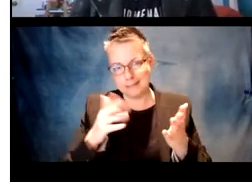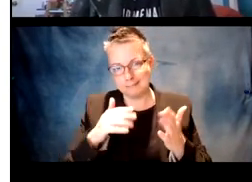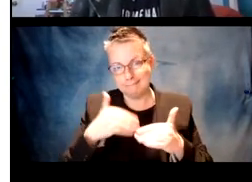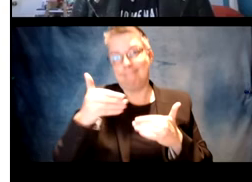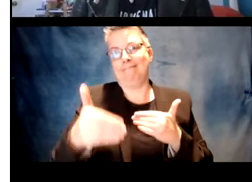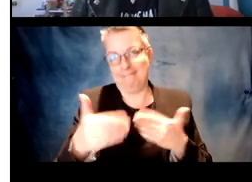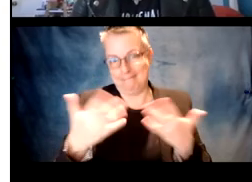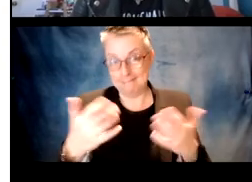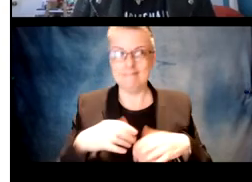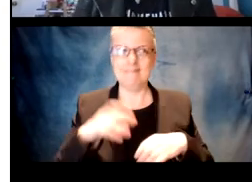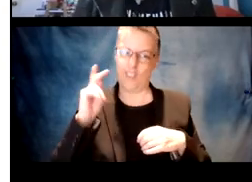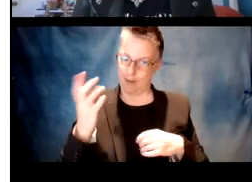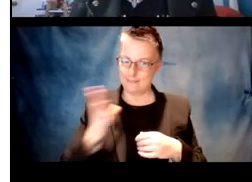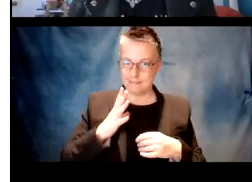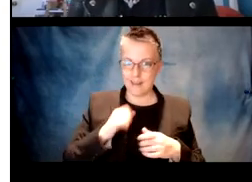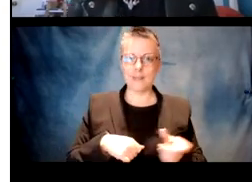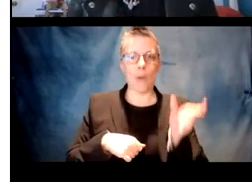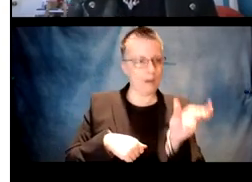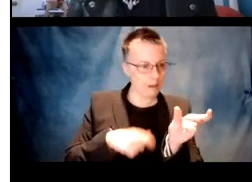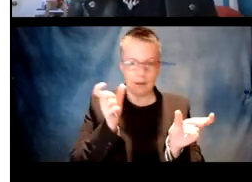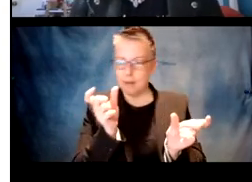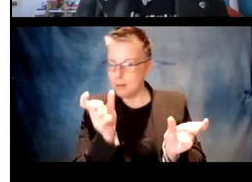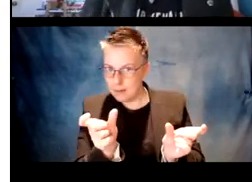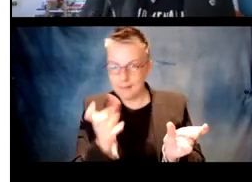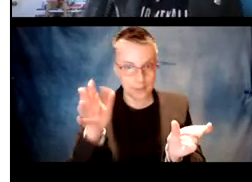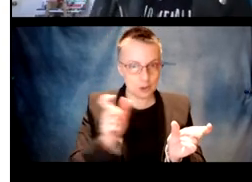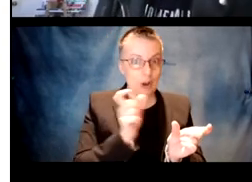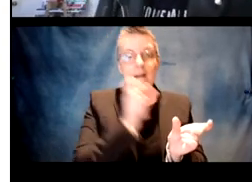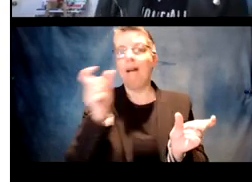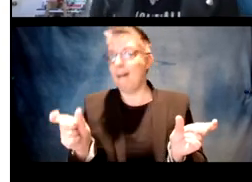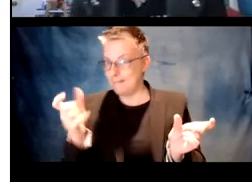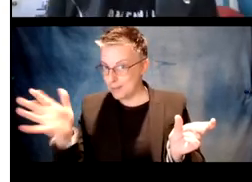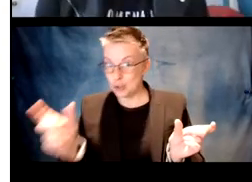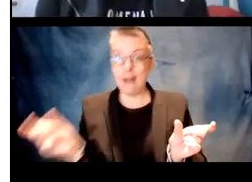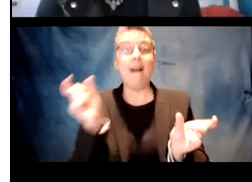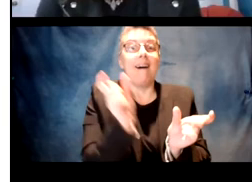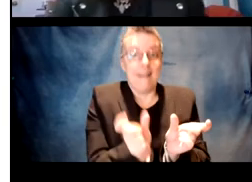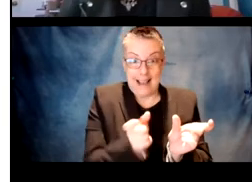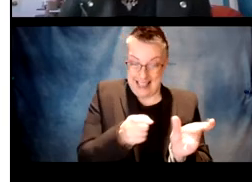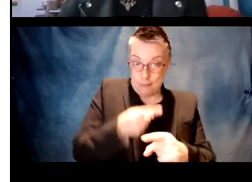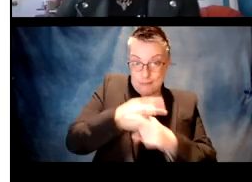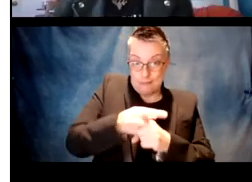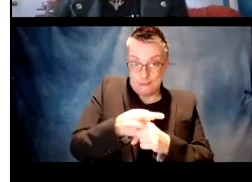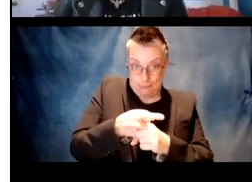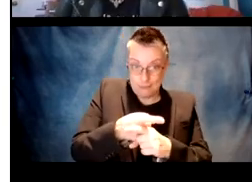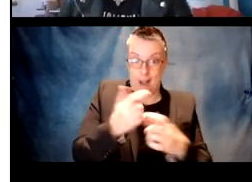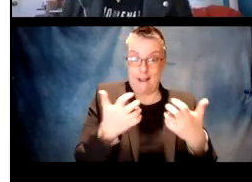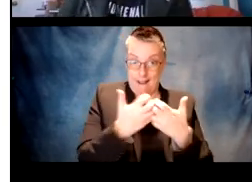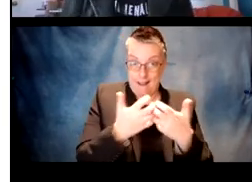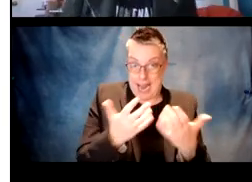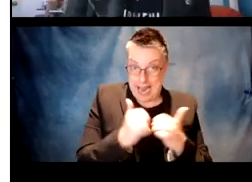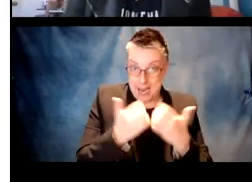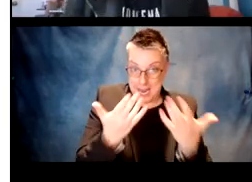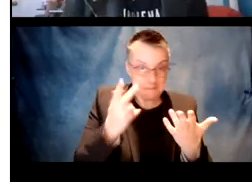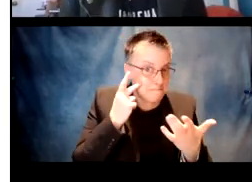Okay. So the last experiment is, I think, the obvious next step, which was, okay, well, what are they doing when we compare